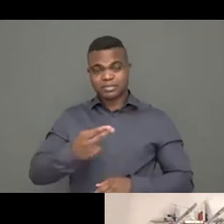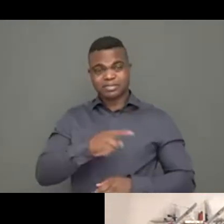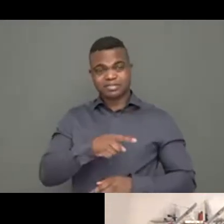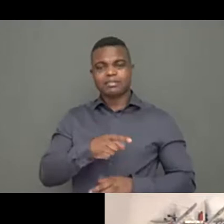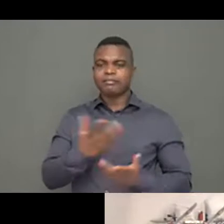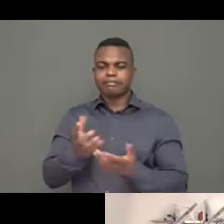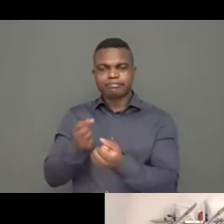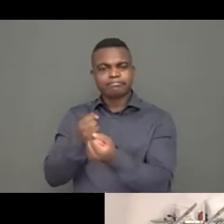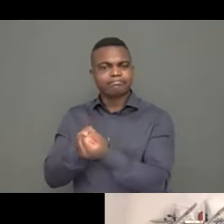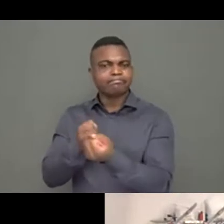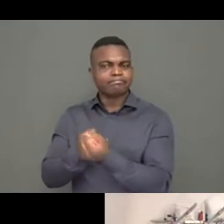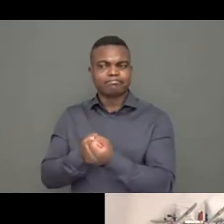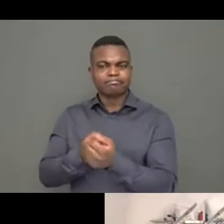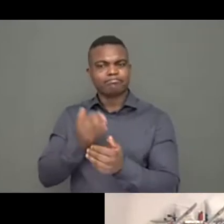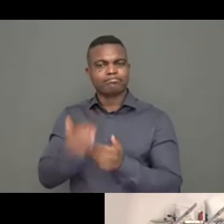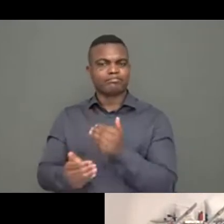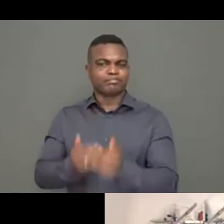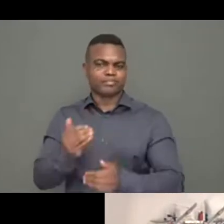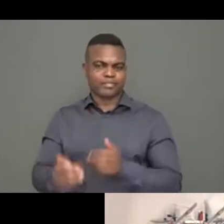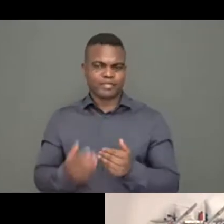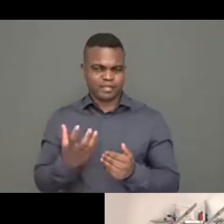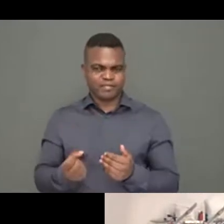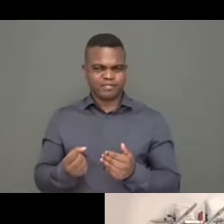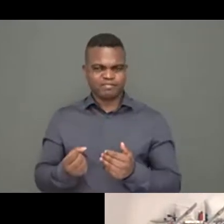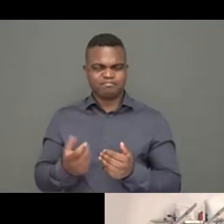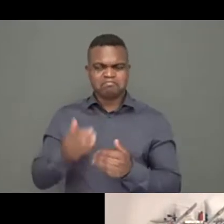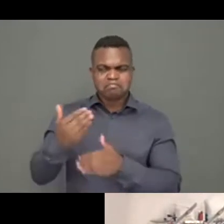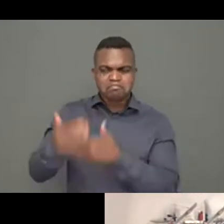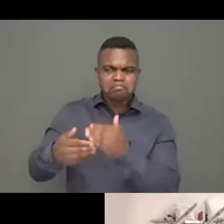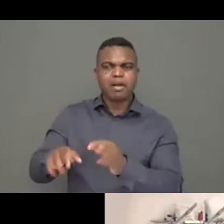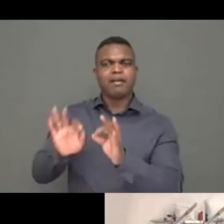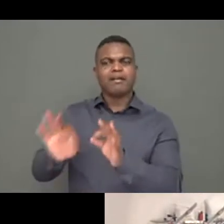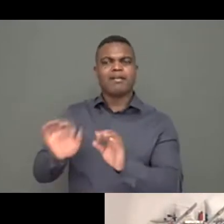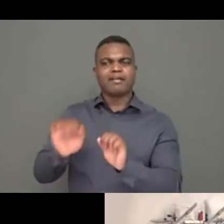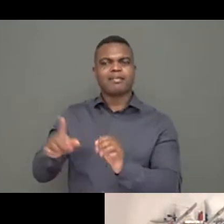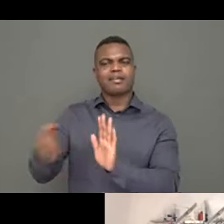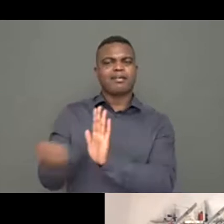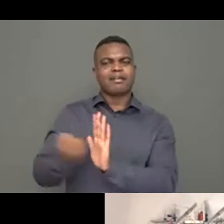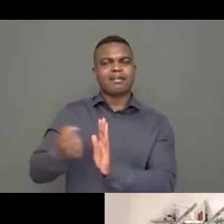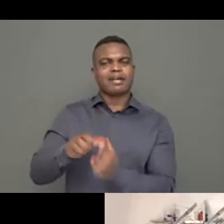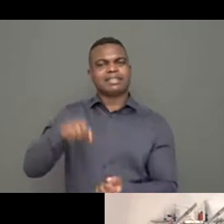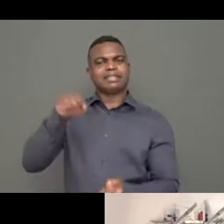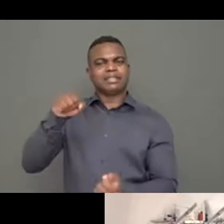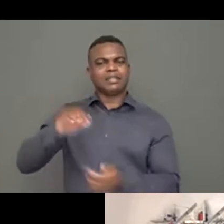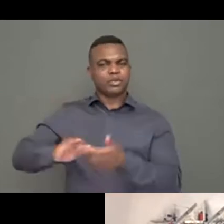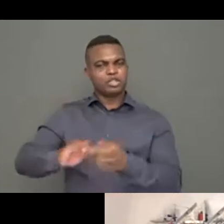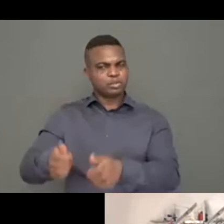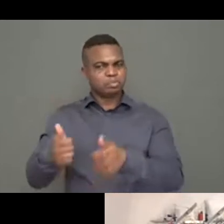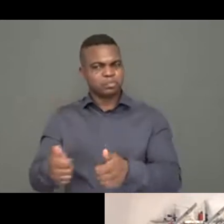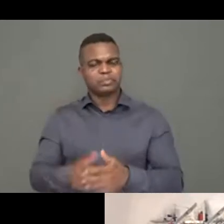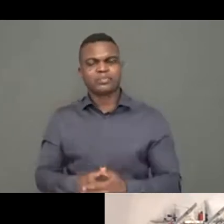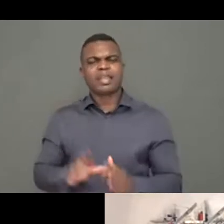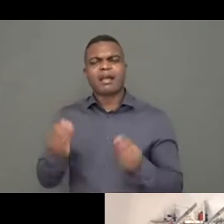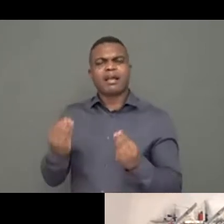personally, I want to say, this is why I'm very dedicated to CHS. I see in the CHS a tool